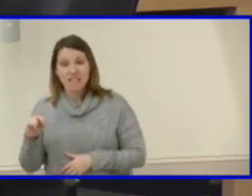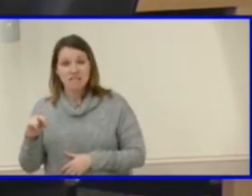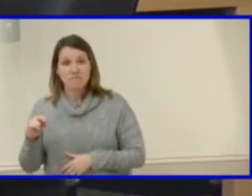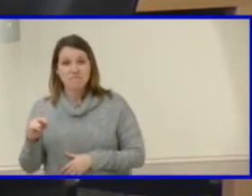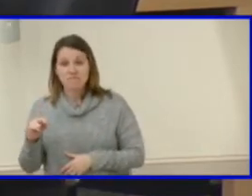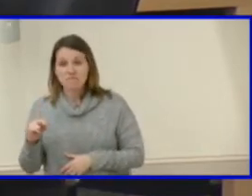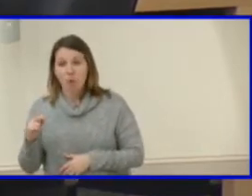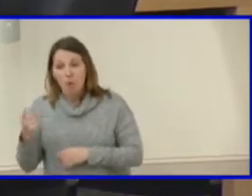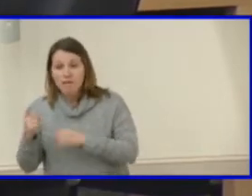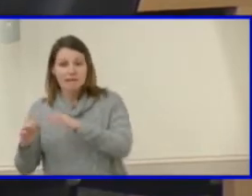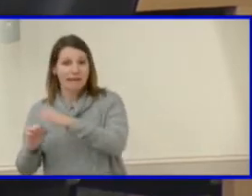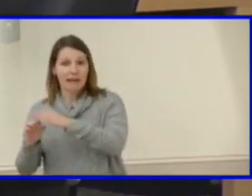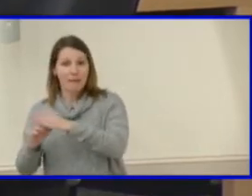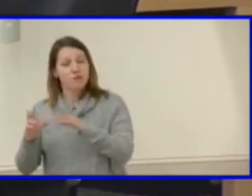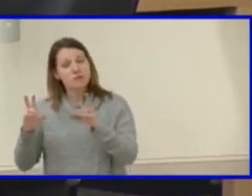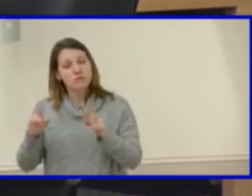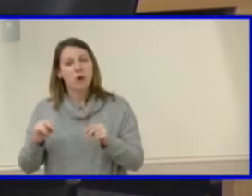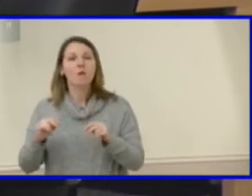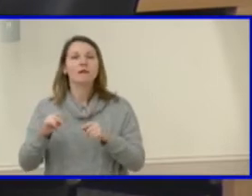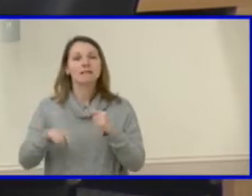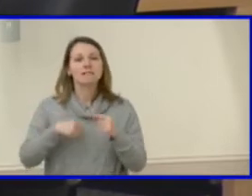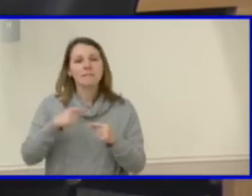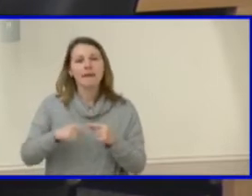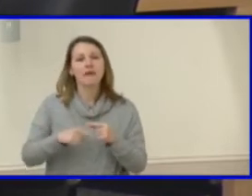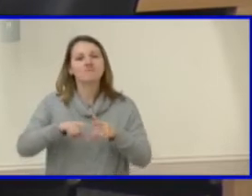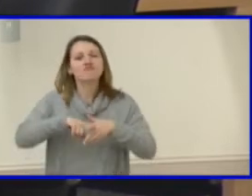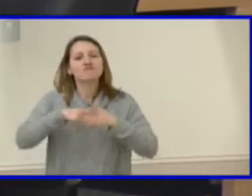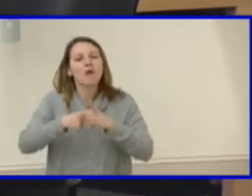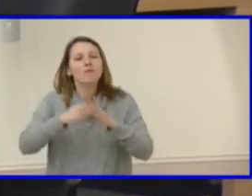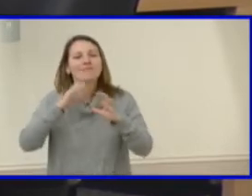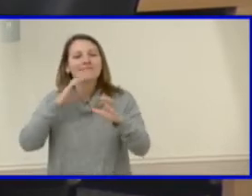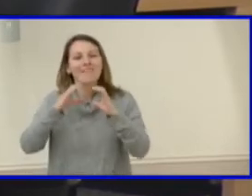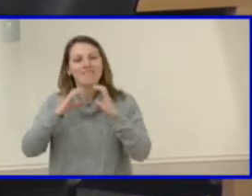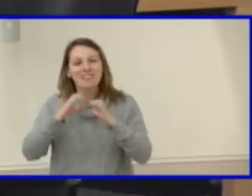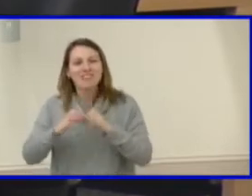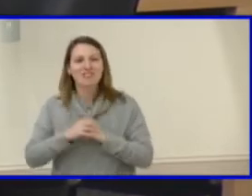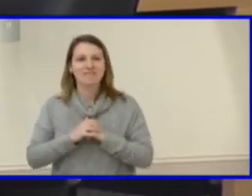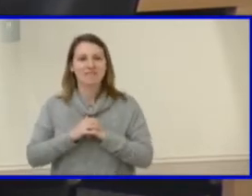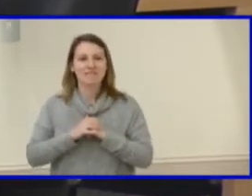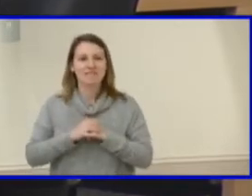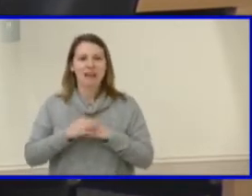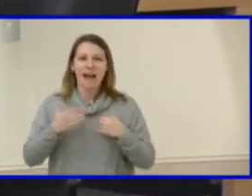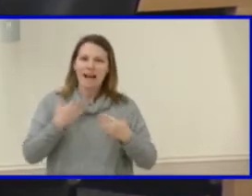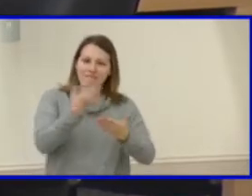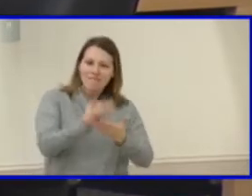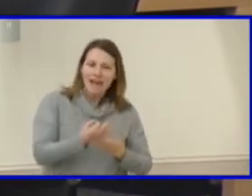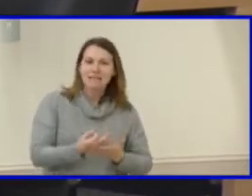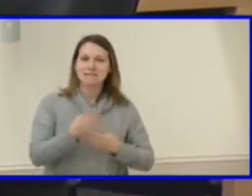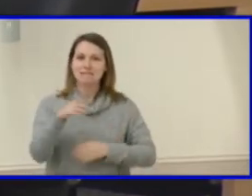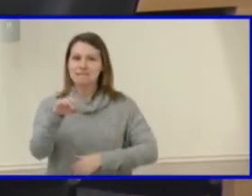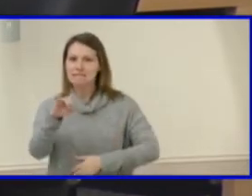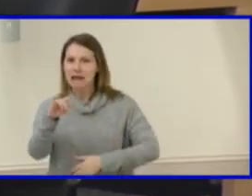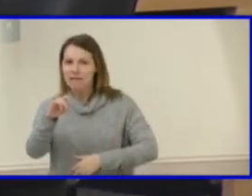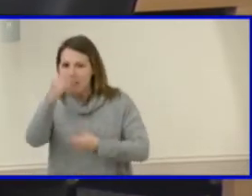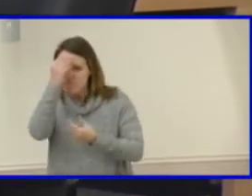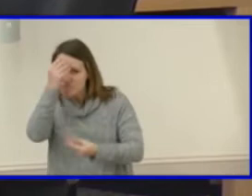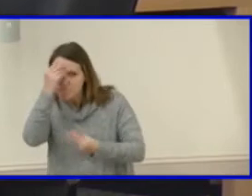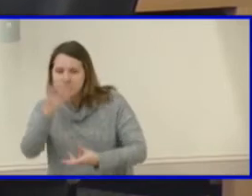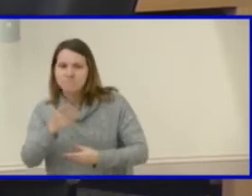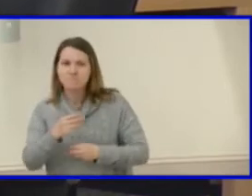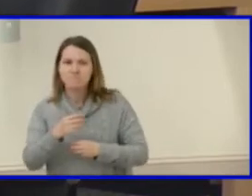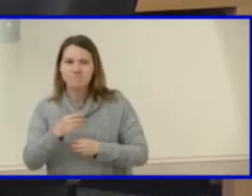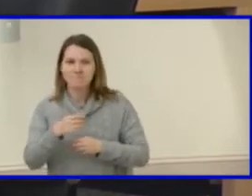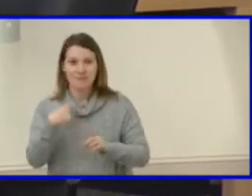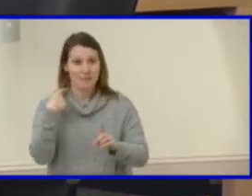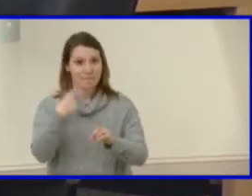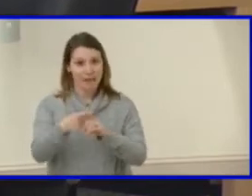planning and starting with the conversation with facts and data and coupled with where do we